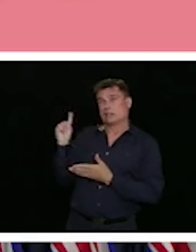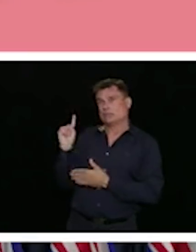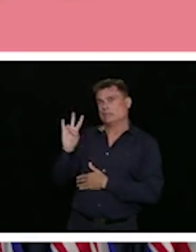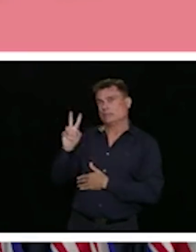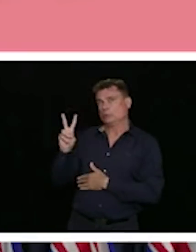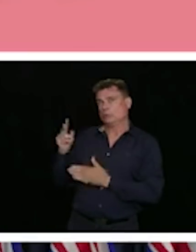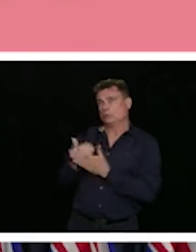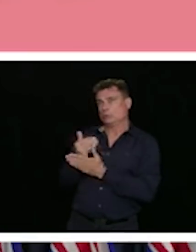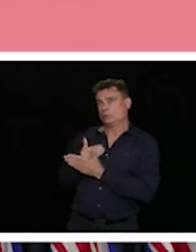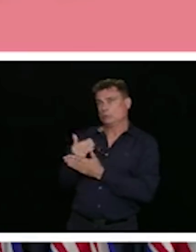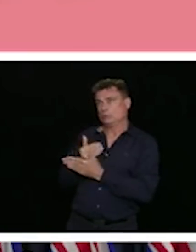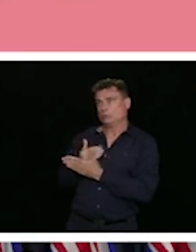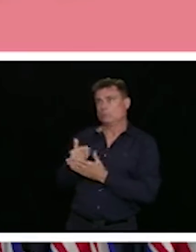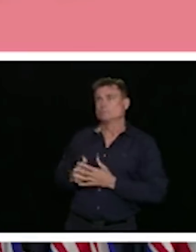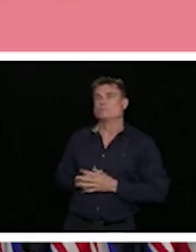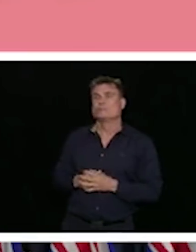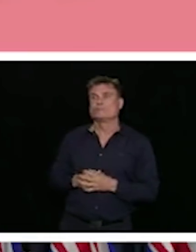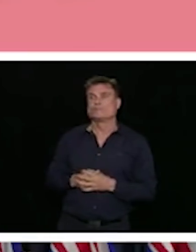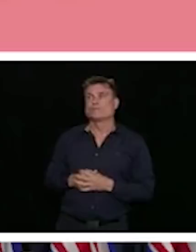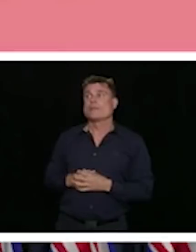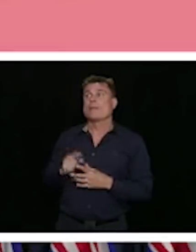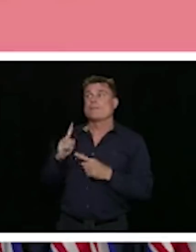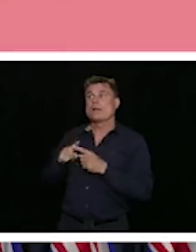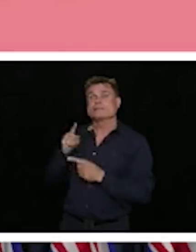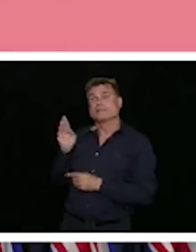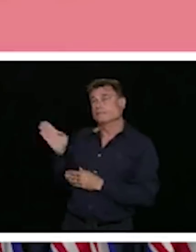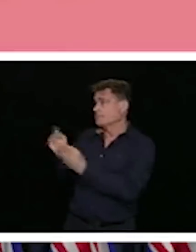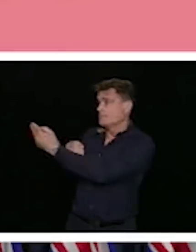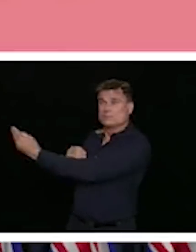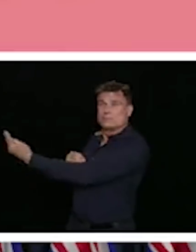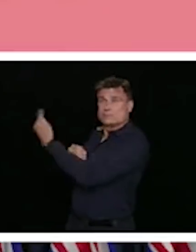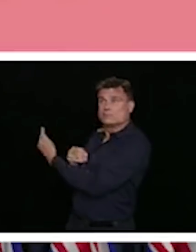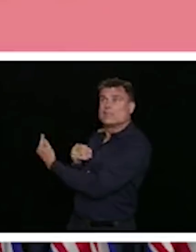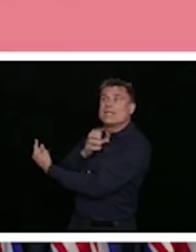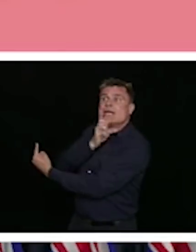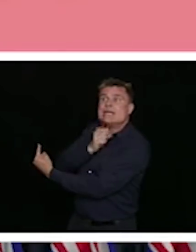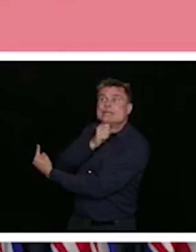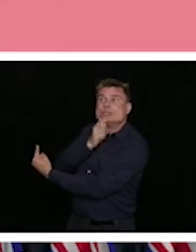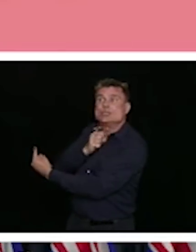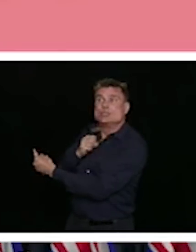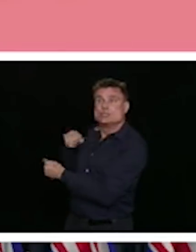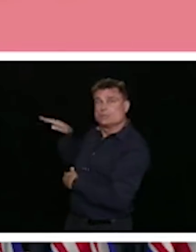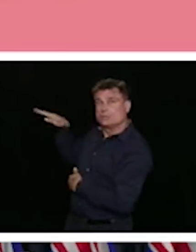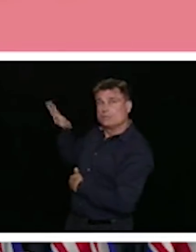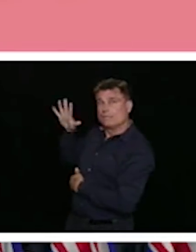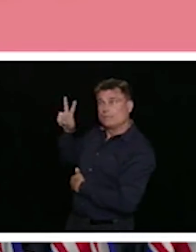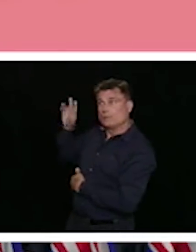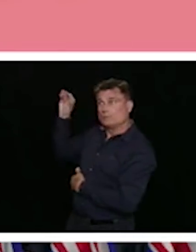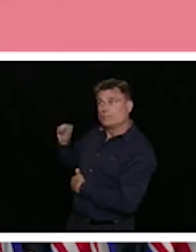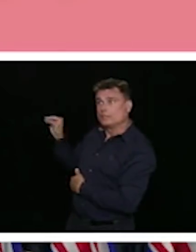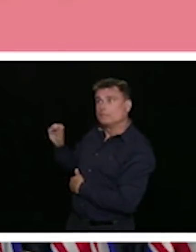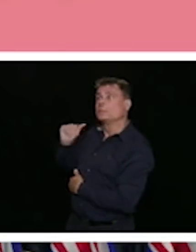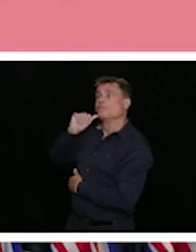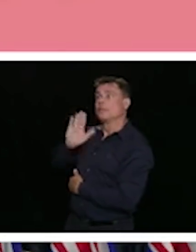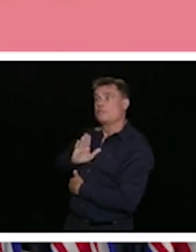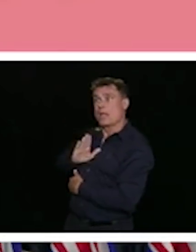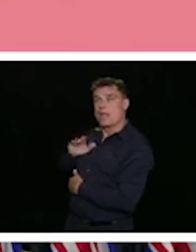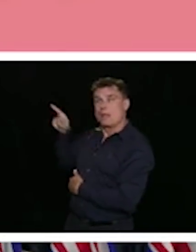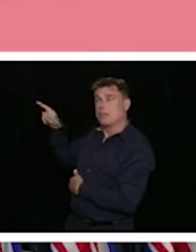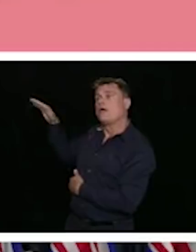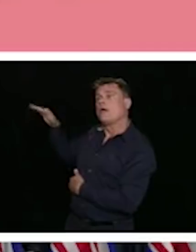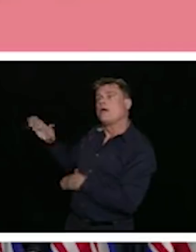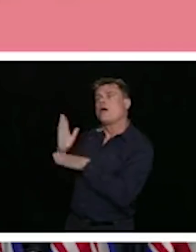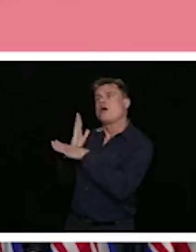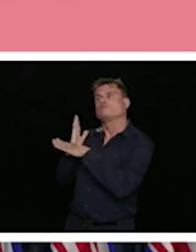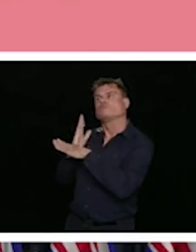median age is still around 50. And And about a little over half were women. We have not yet seen that sort of